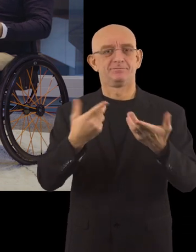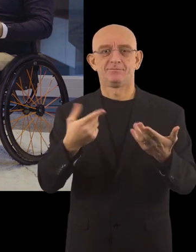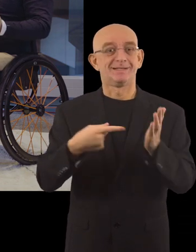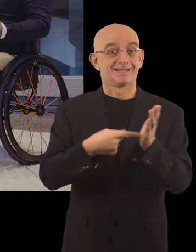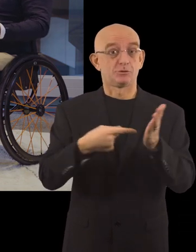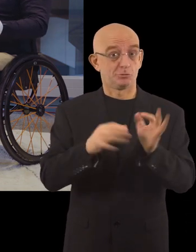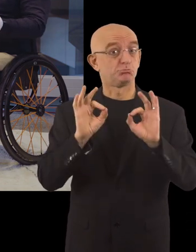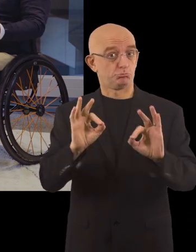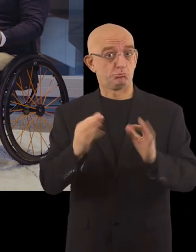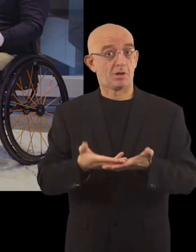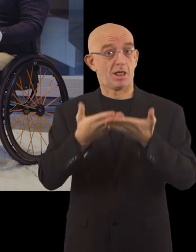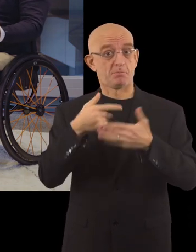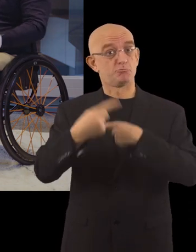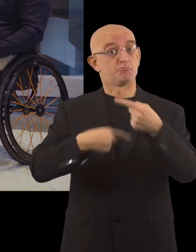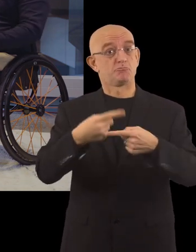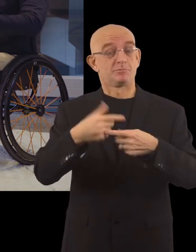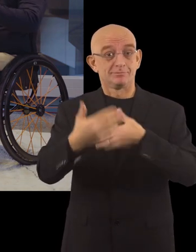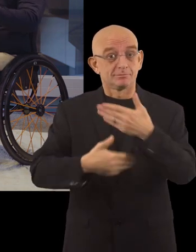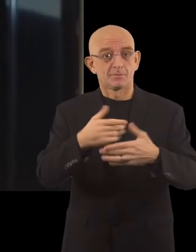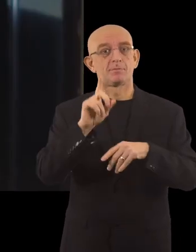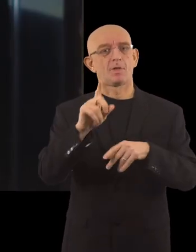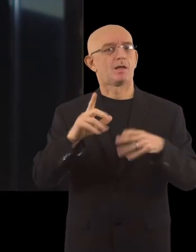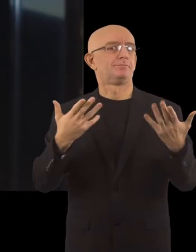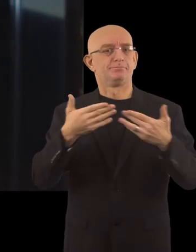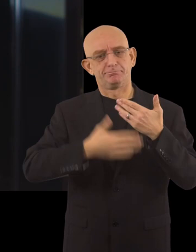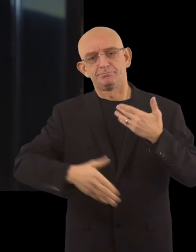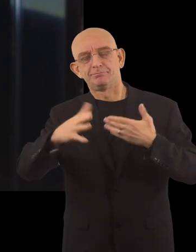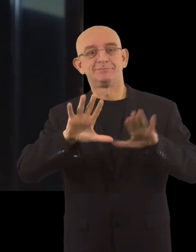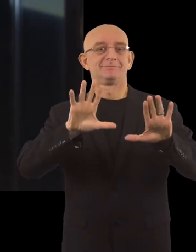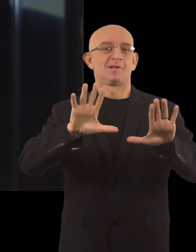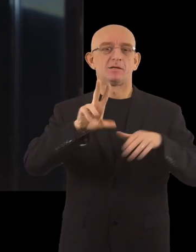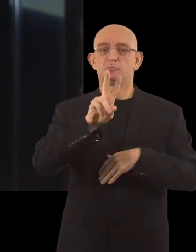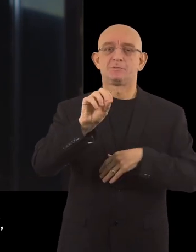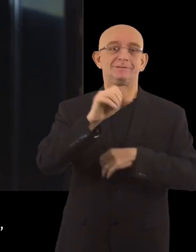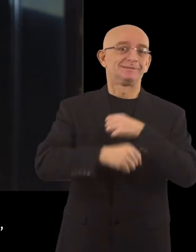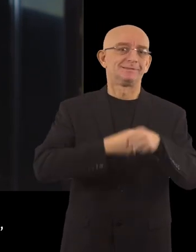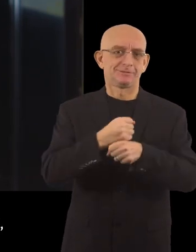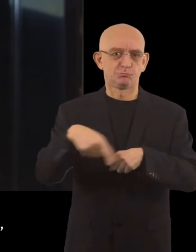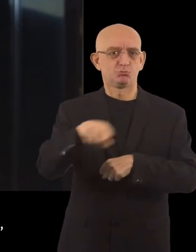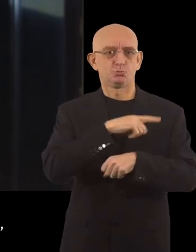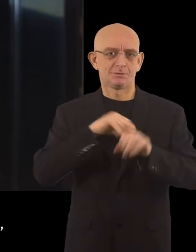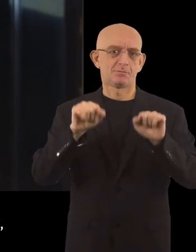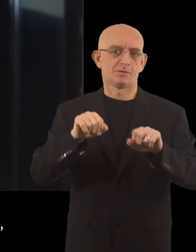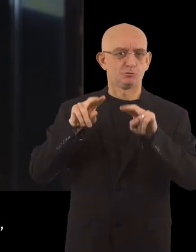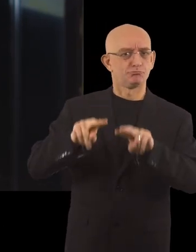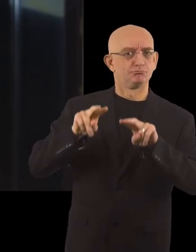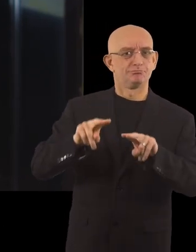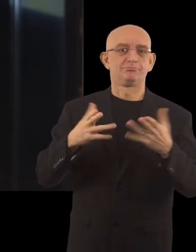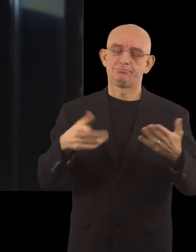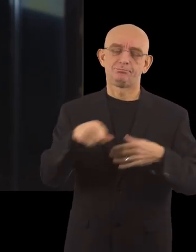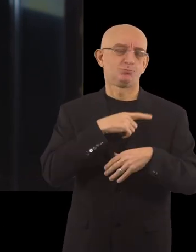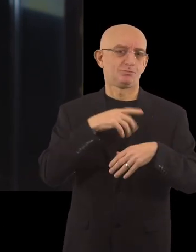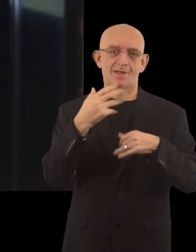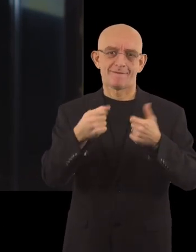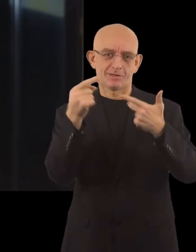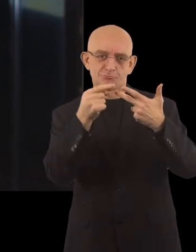technology is going to help us a bit further for the coming years, but it's always going to be a topic for the next 10, 20 years. But as long as we have attention for it, as long as